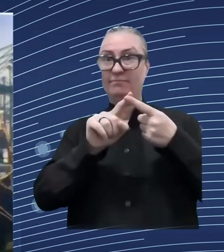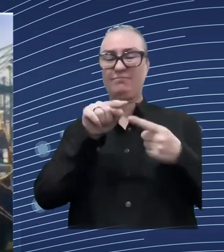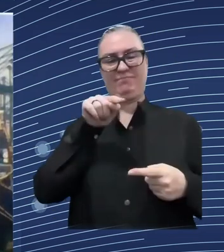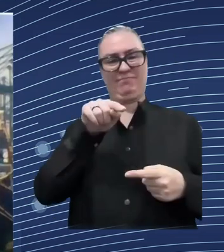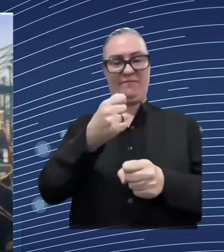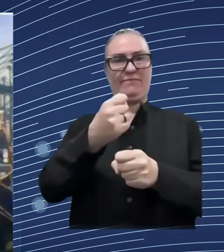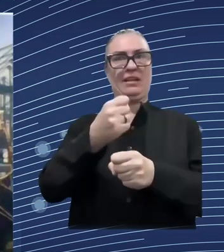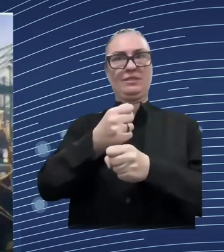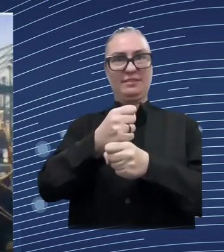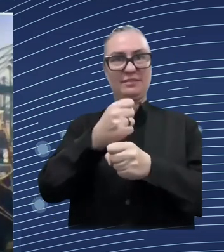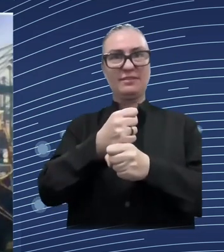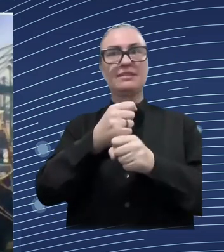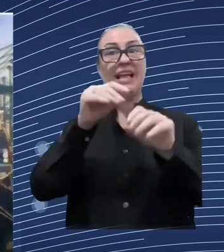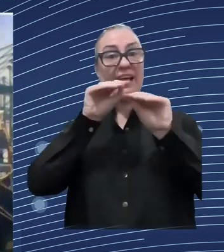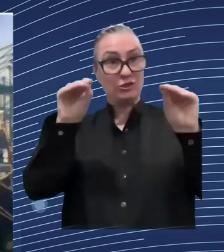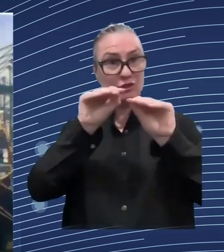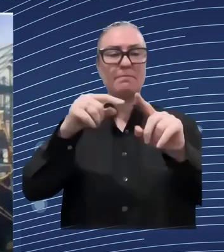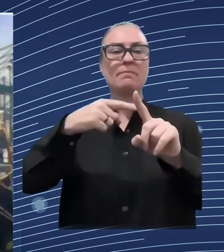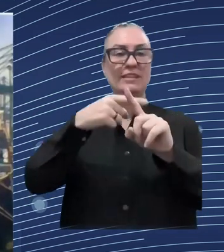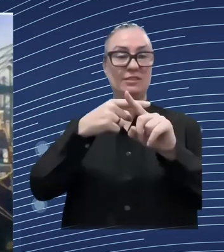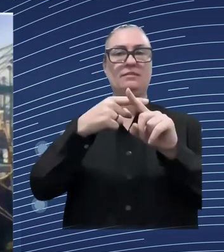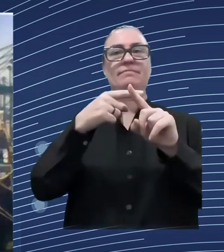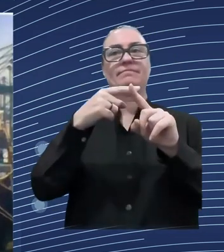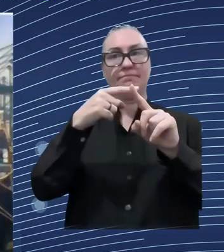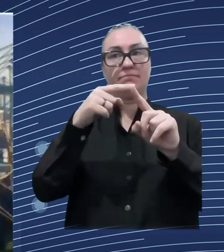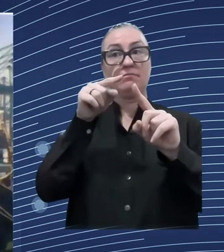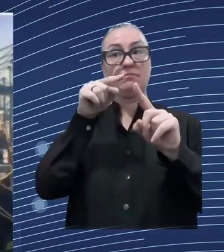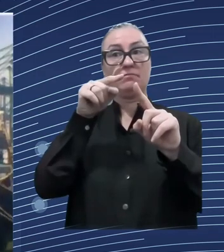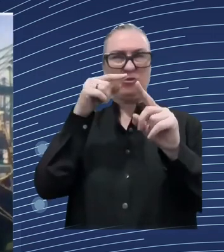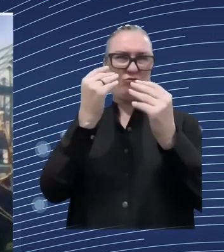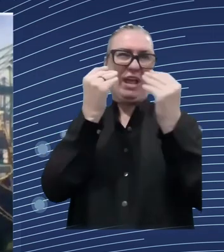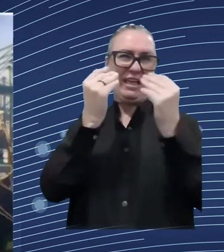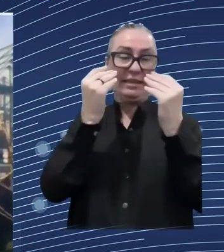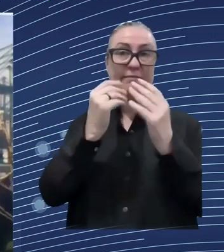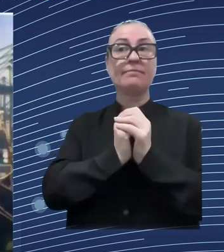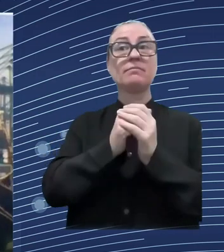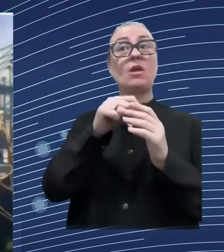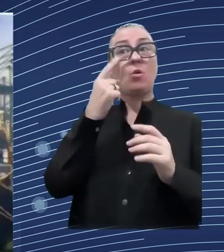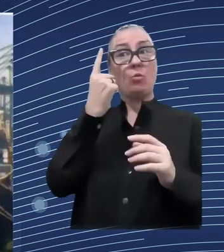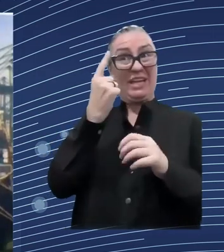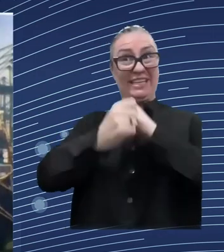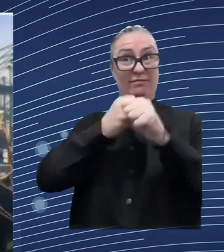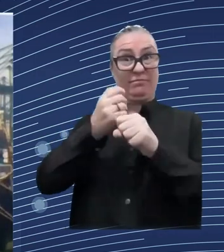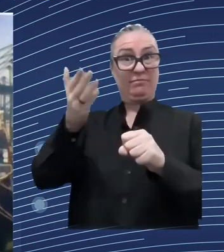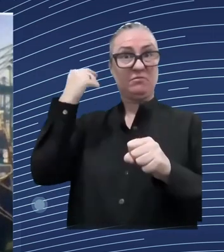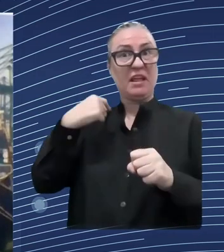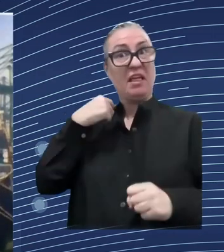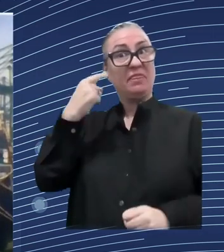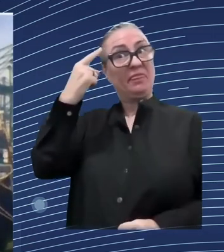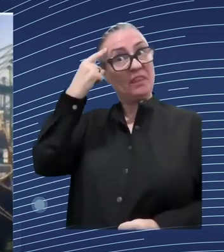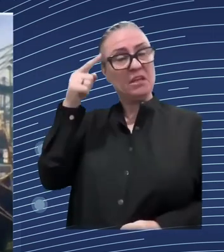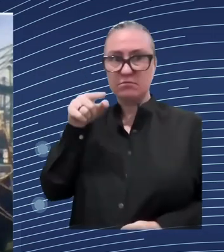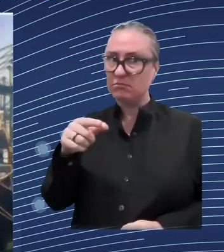is something that the commission has supported for a few years and worked together with the european training foundation which is the centers of vocational excellence